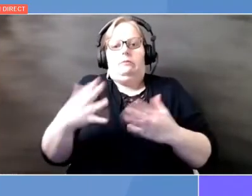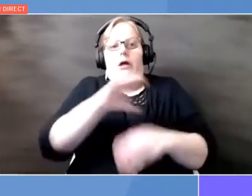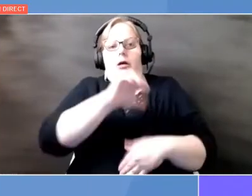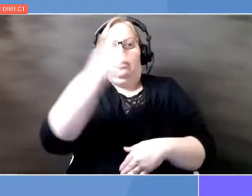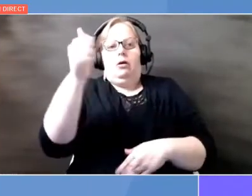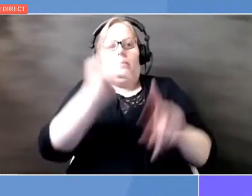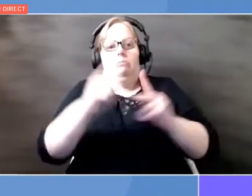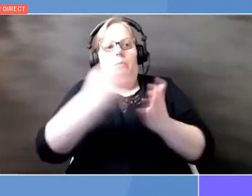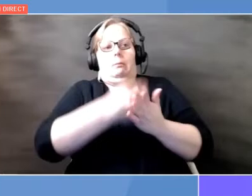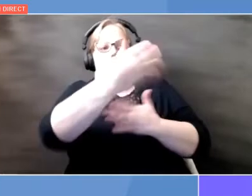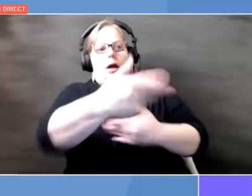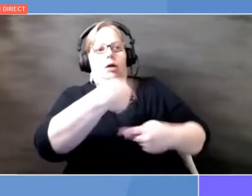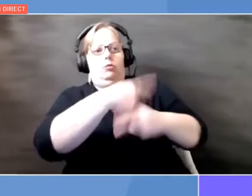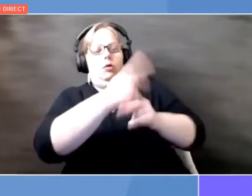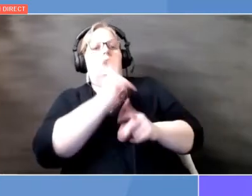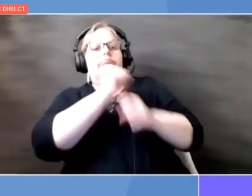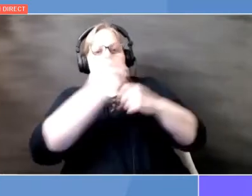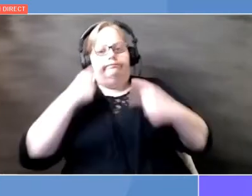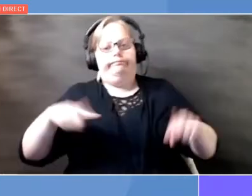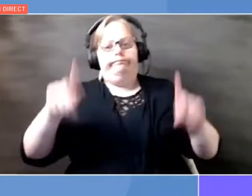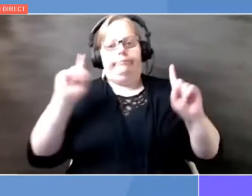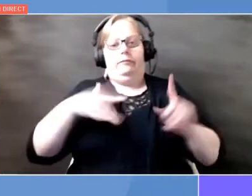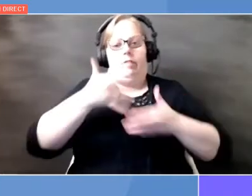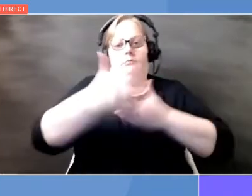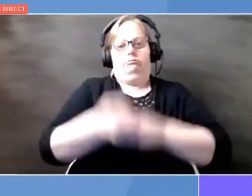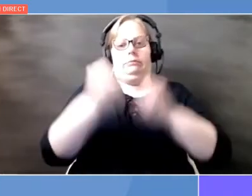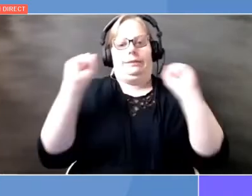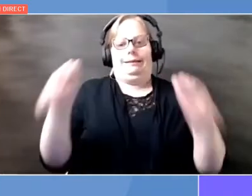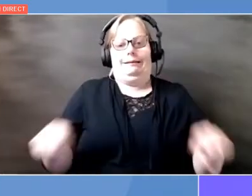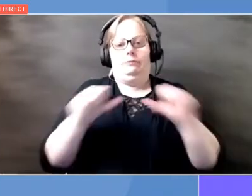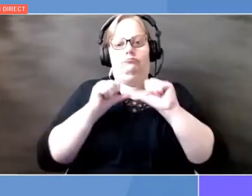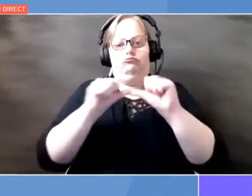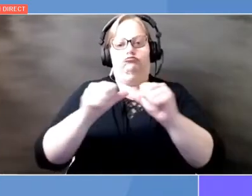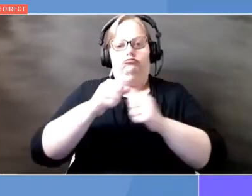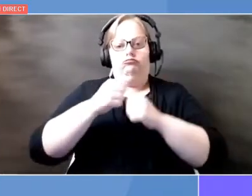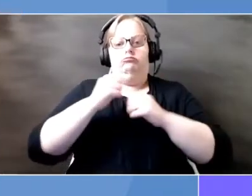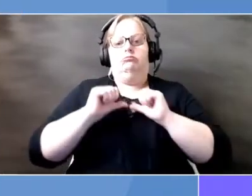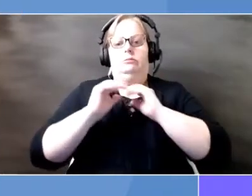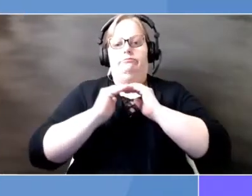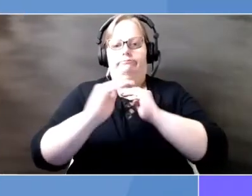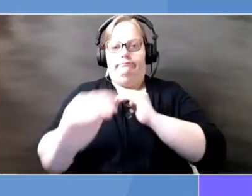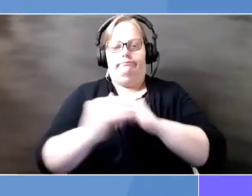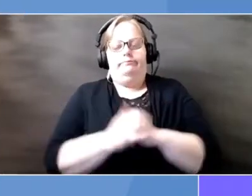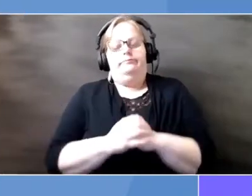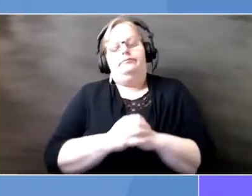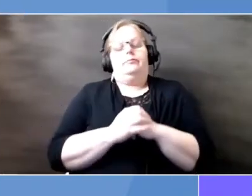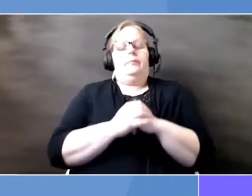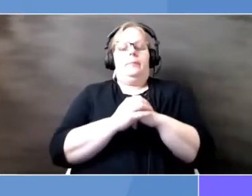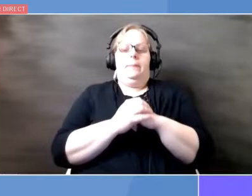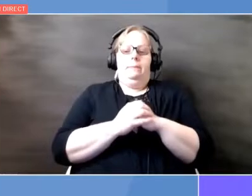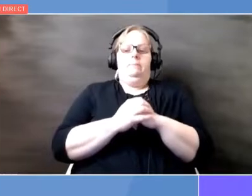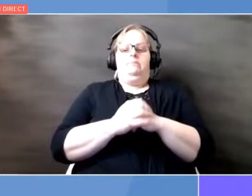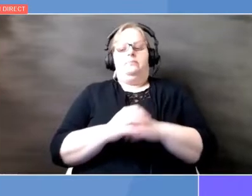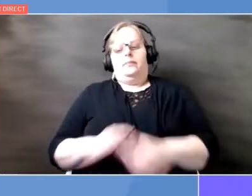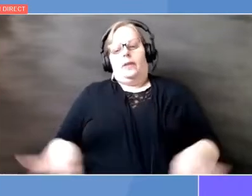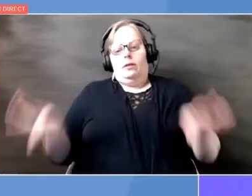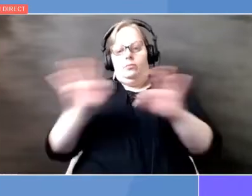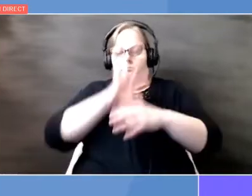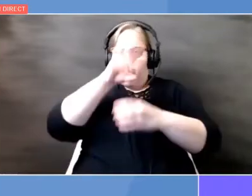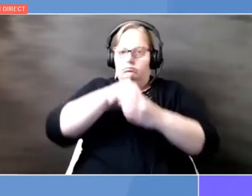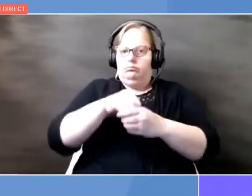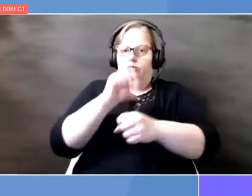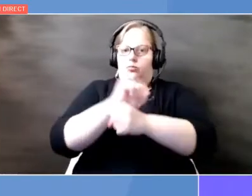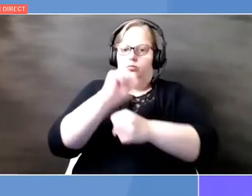scale production. And we look forward to continuing this important work through the Industrial Deep Decarbonisation Initiative and,